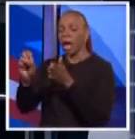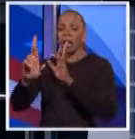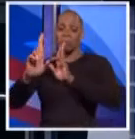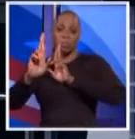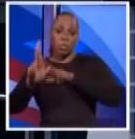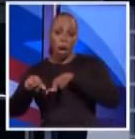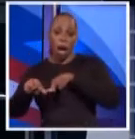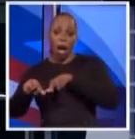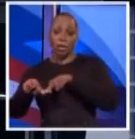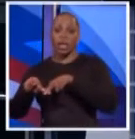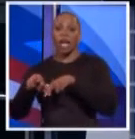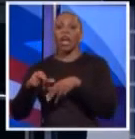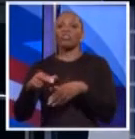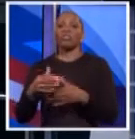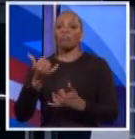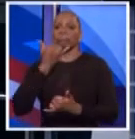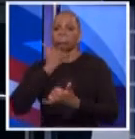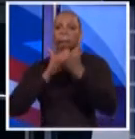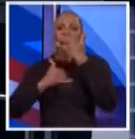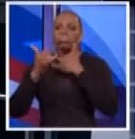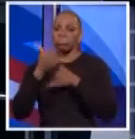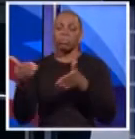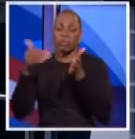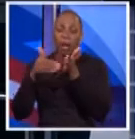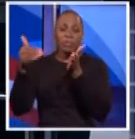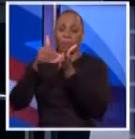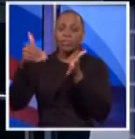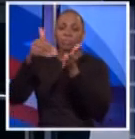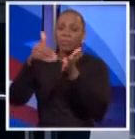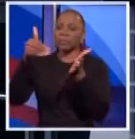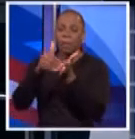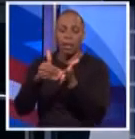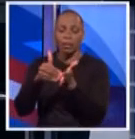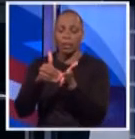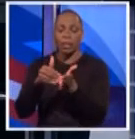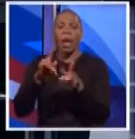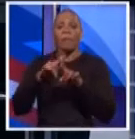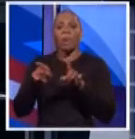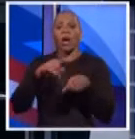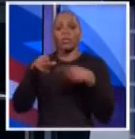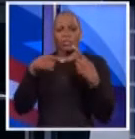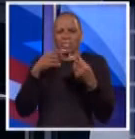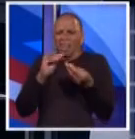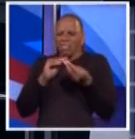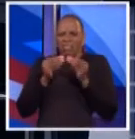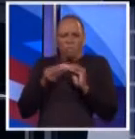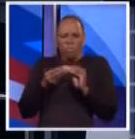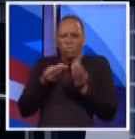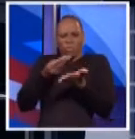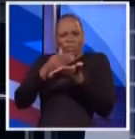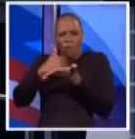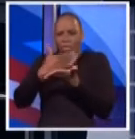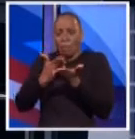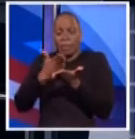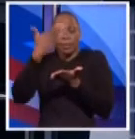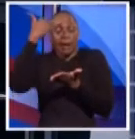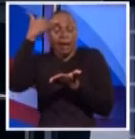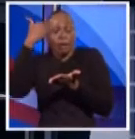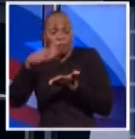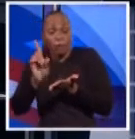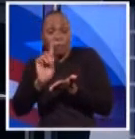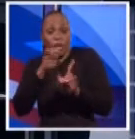Repeating falsehoods doesn't make them true, even if you repeat them over and over. Where you come up with these numbers about budgets, I don't know.